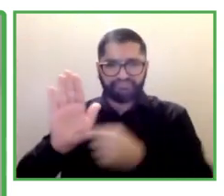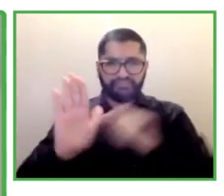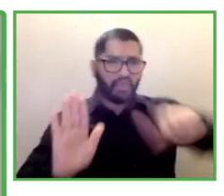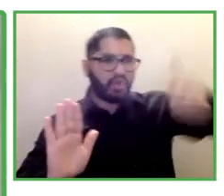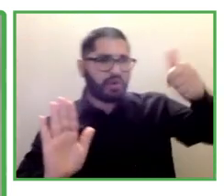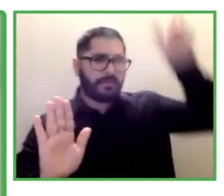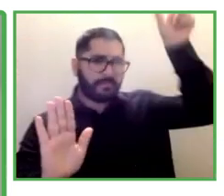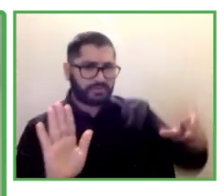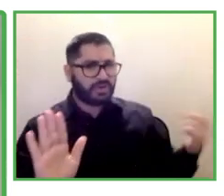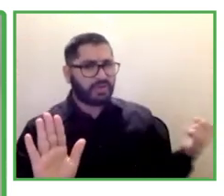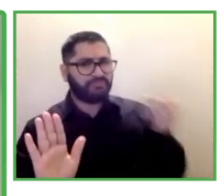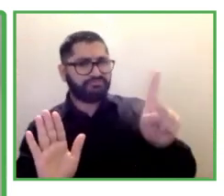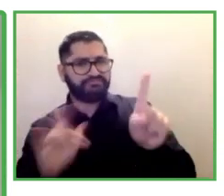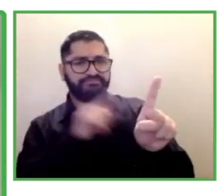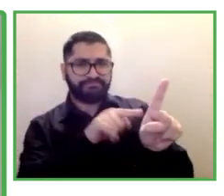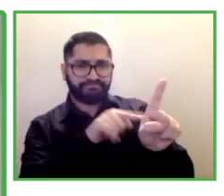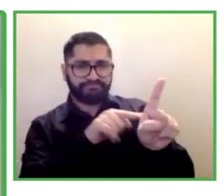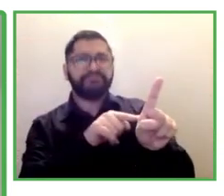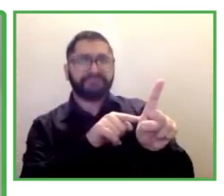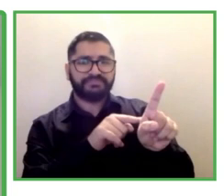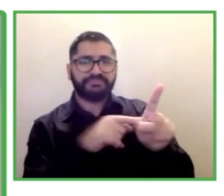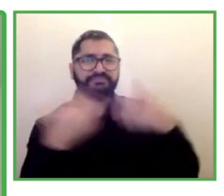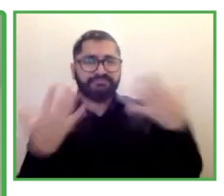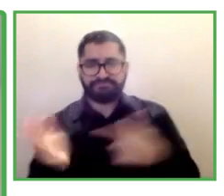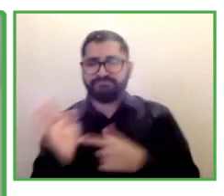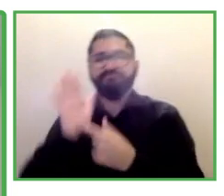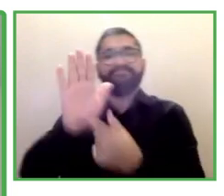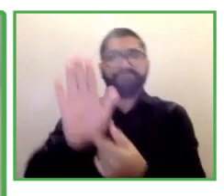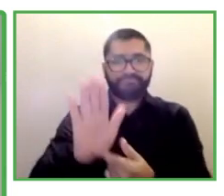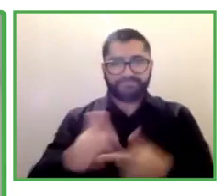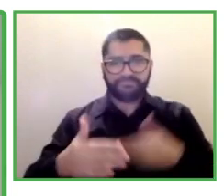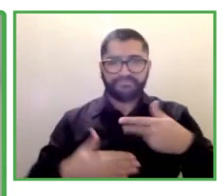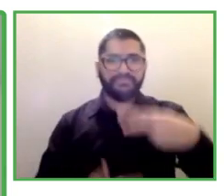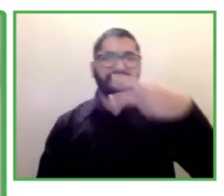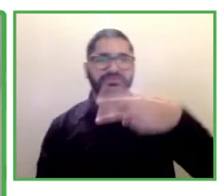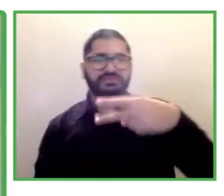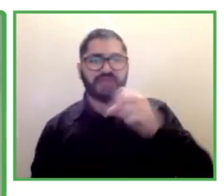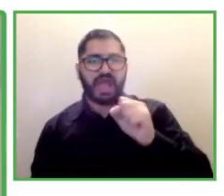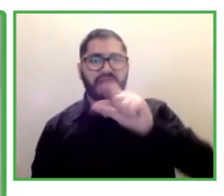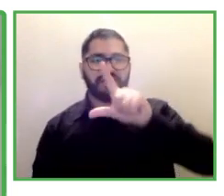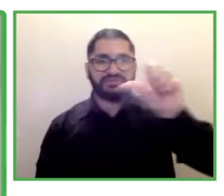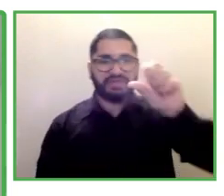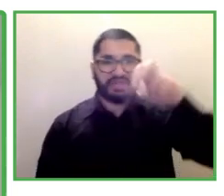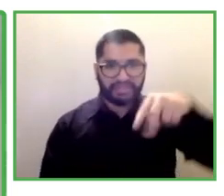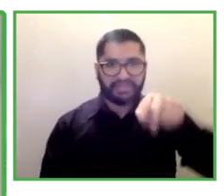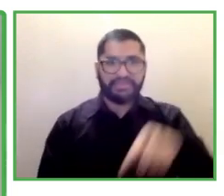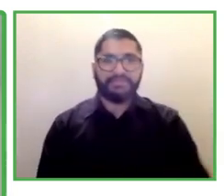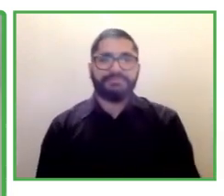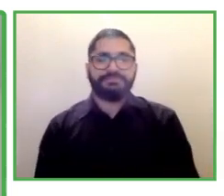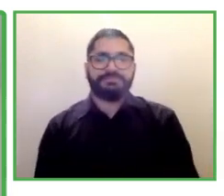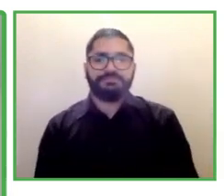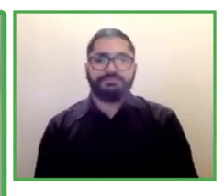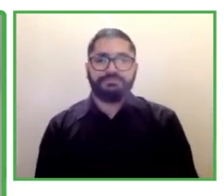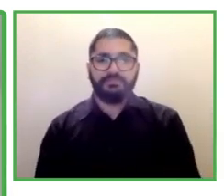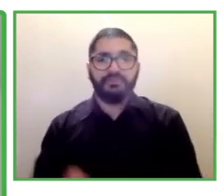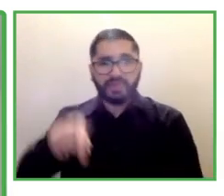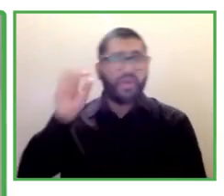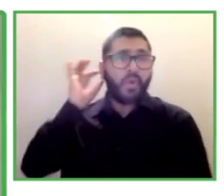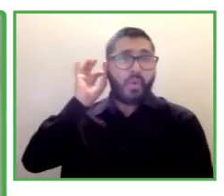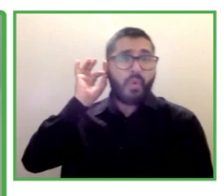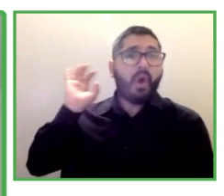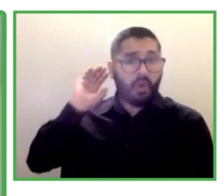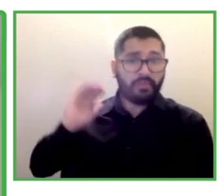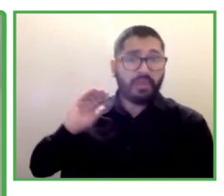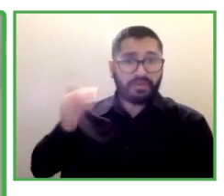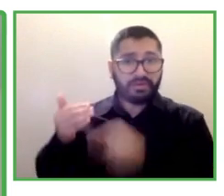from Community Living Sarnia Lambton. She's an employment coordinator and